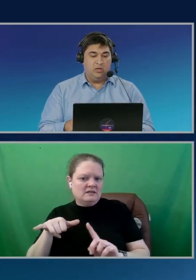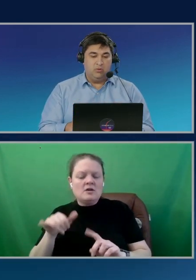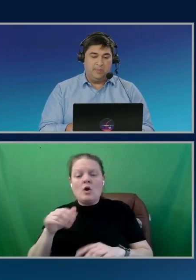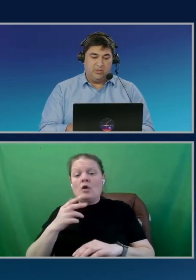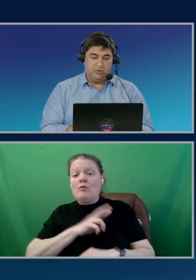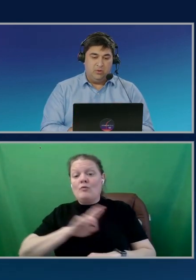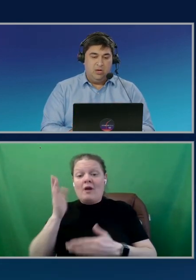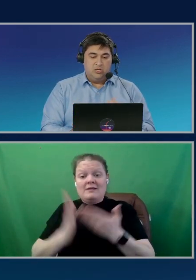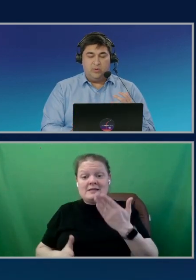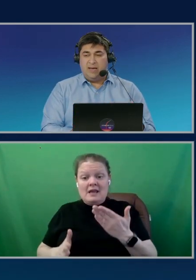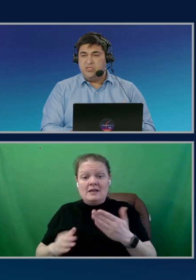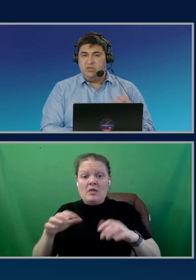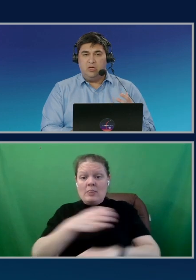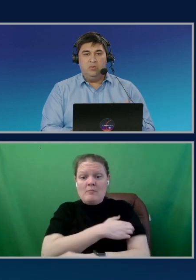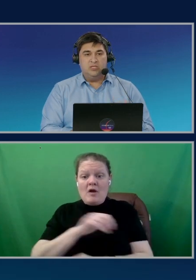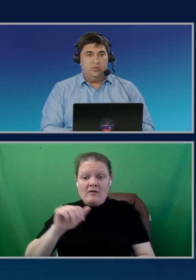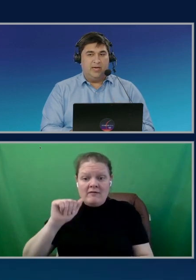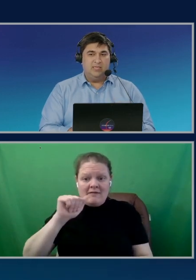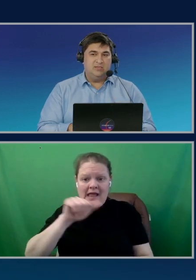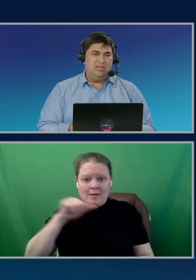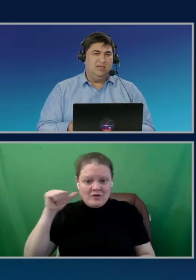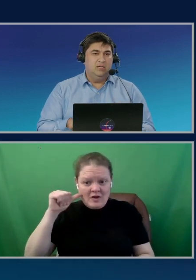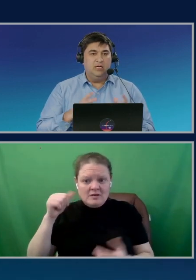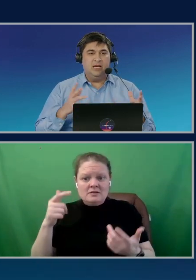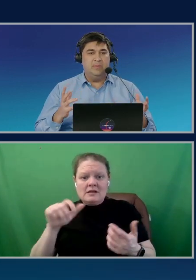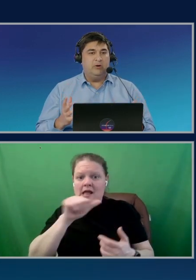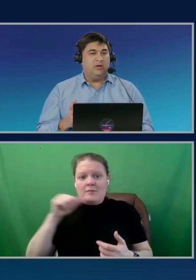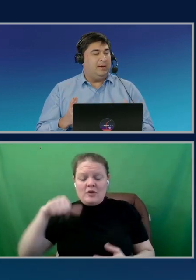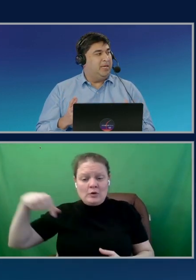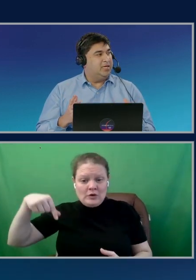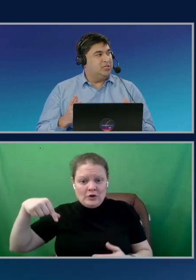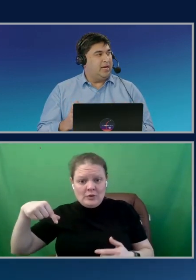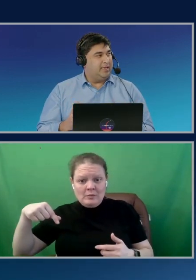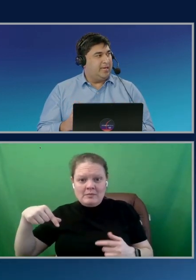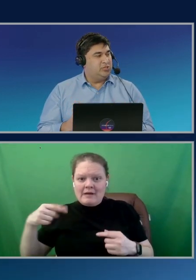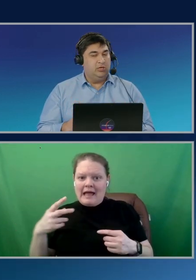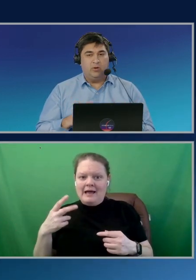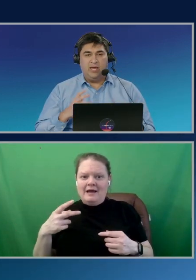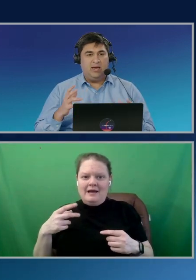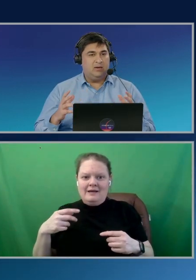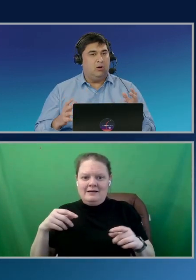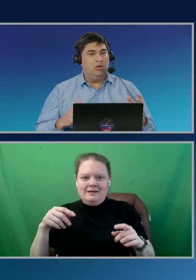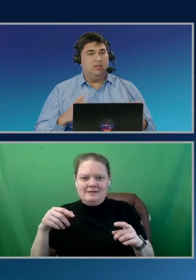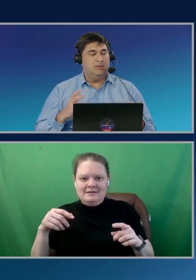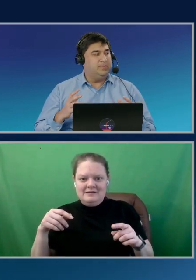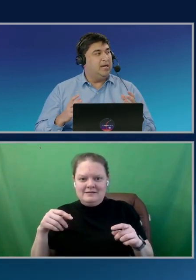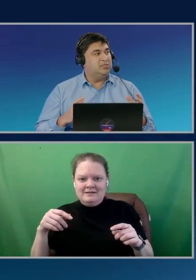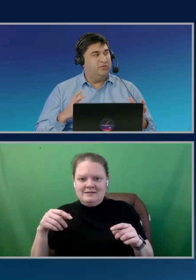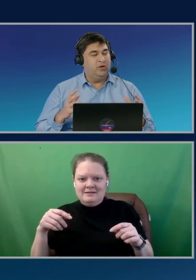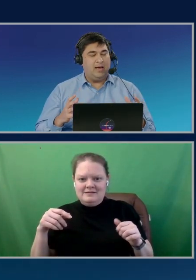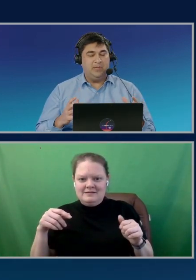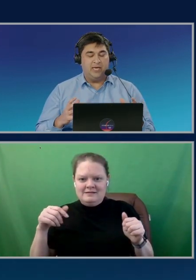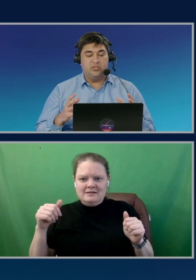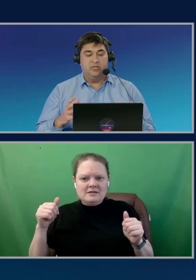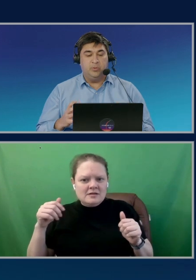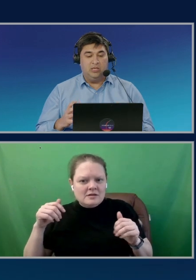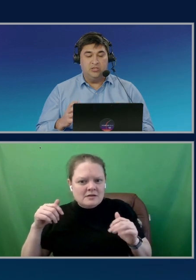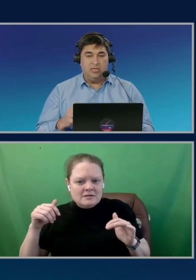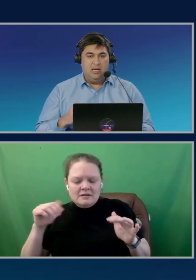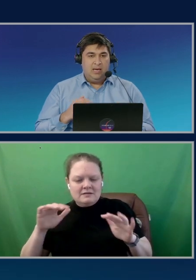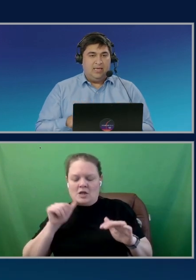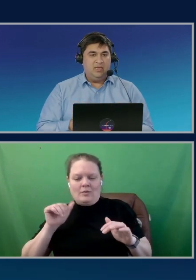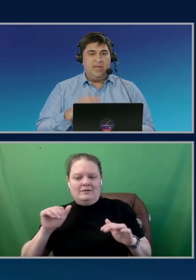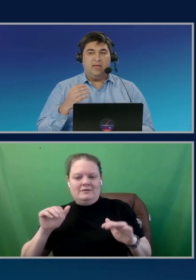of Amazon Q coming through. So what Amazon Q is doing, and it's really learning about your application architecture, looking at all the parts of your application